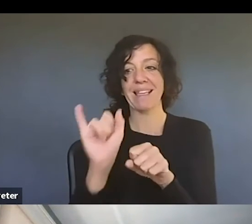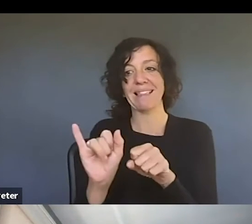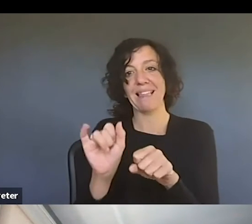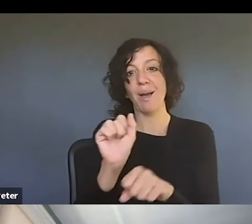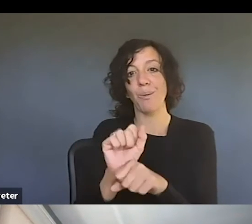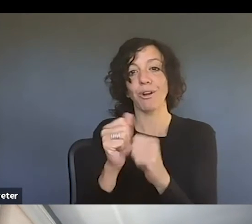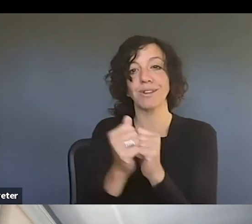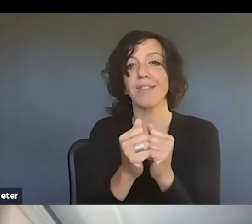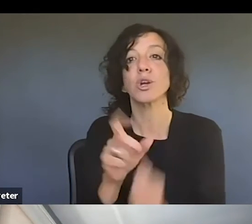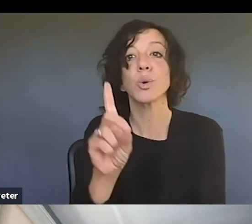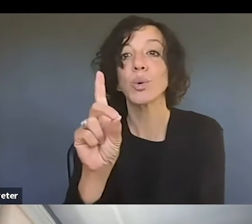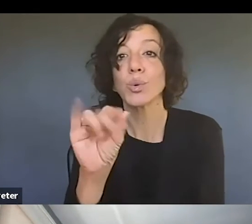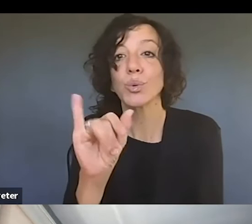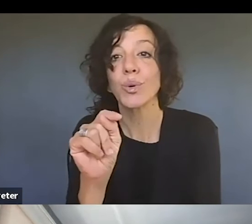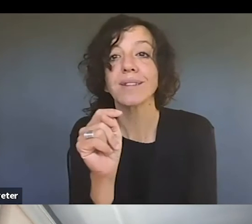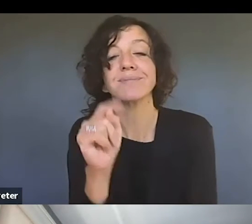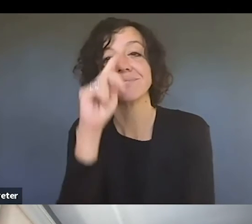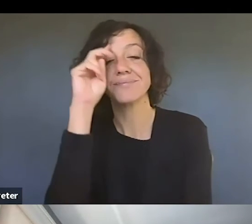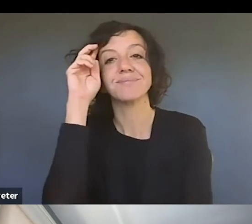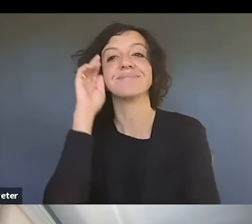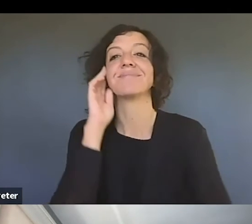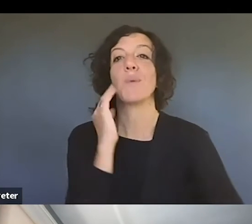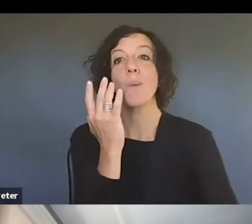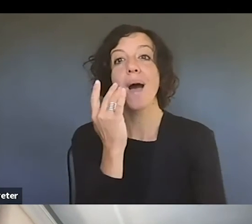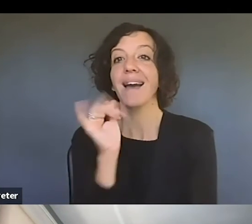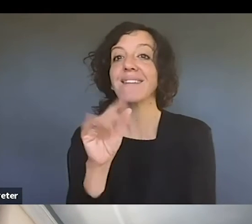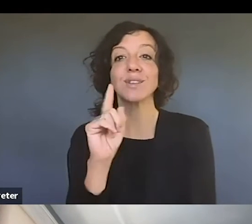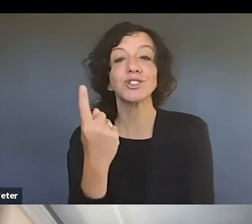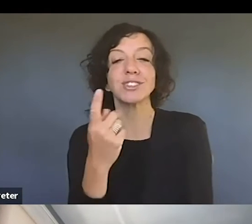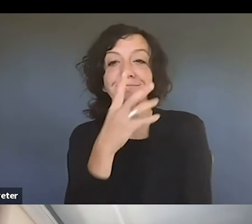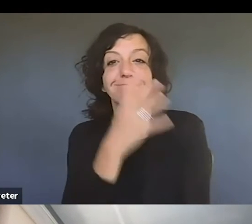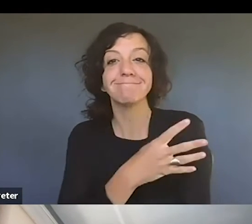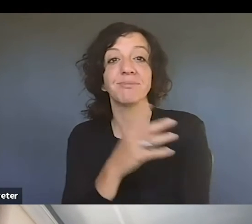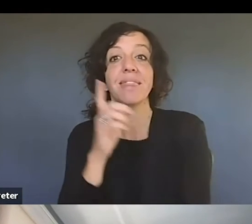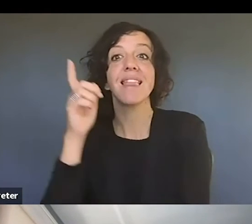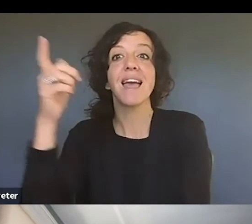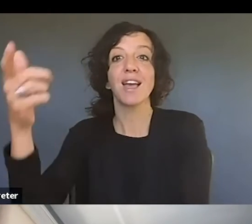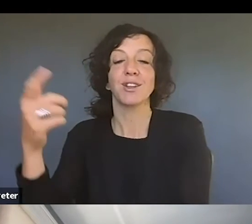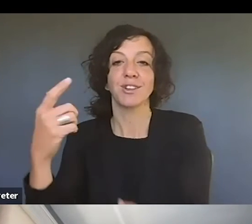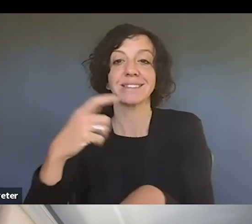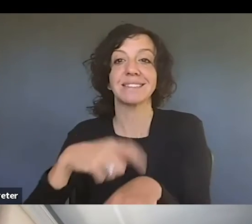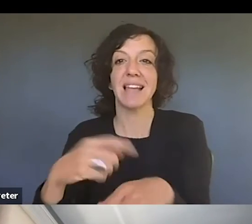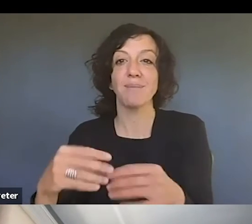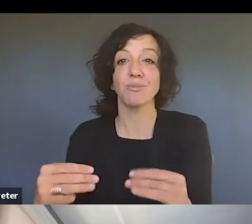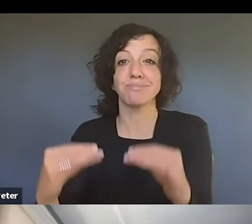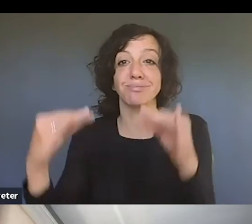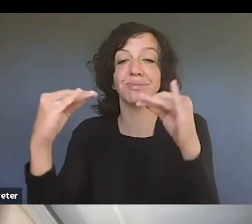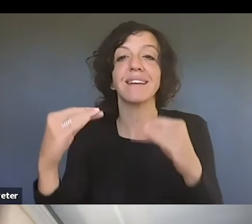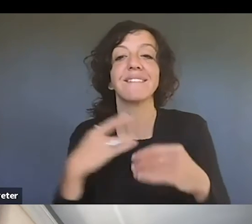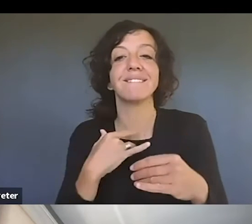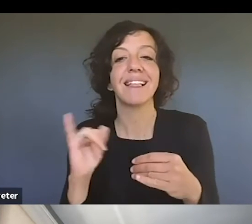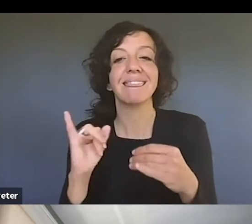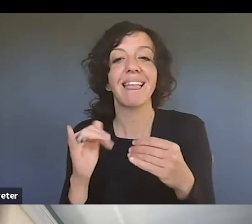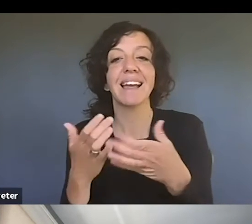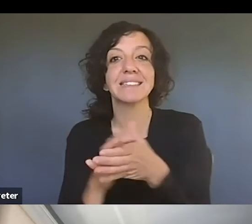it'll feel a lot nastier and messier when it comes time and it feels like a divorce rather than a